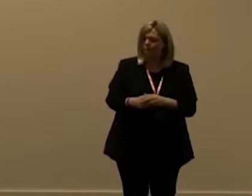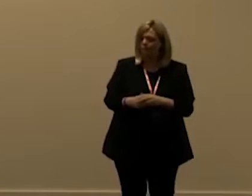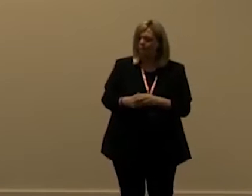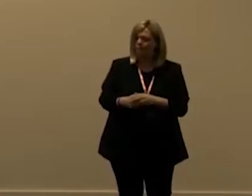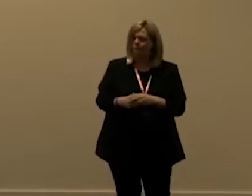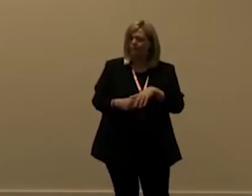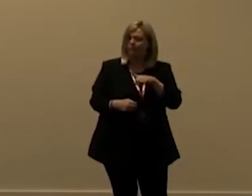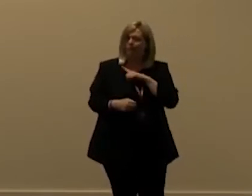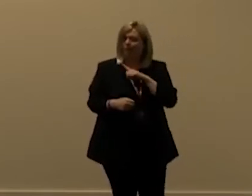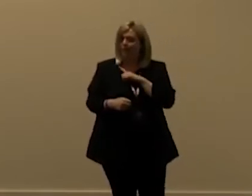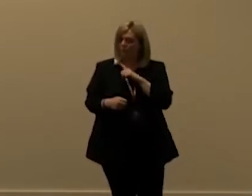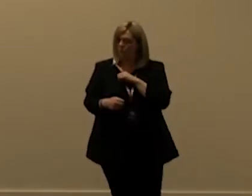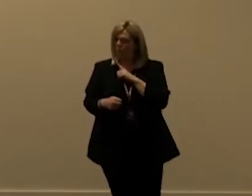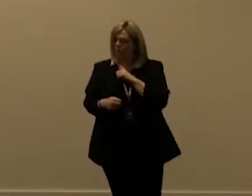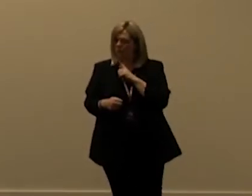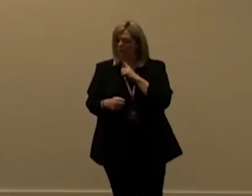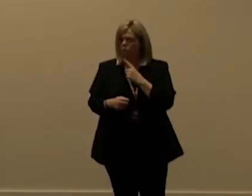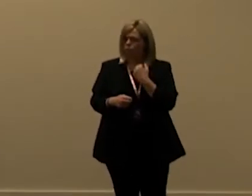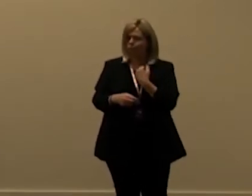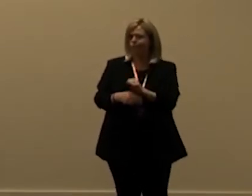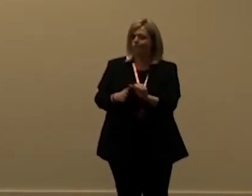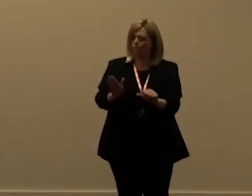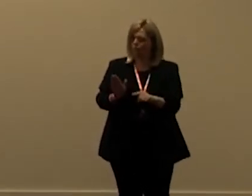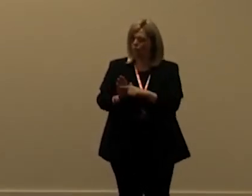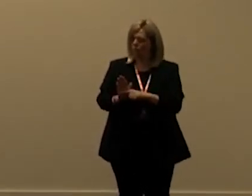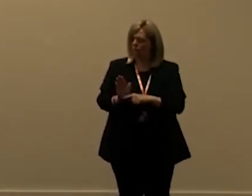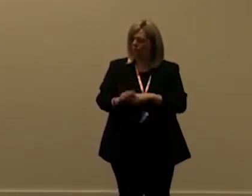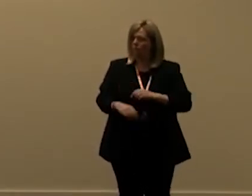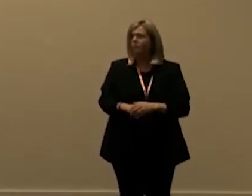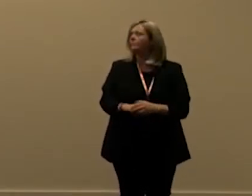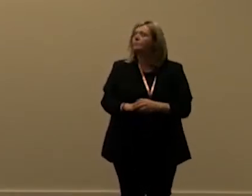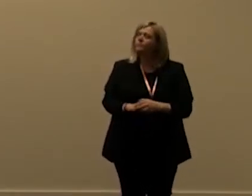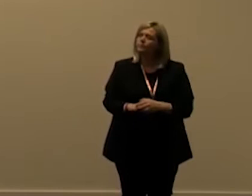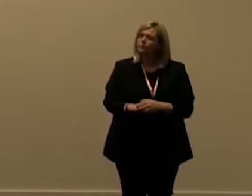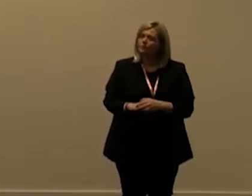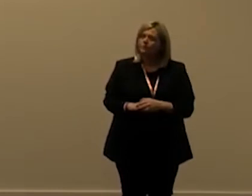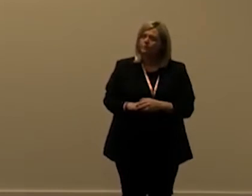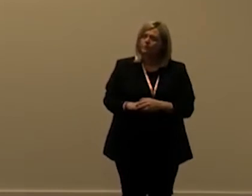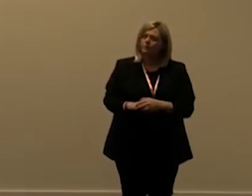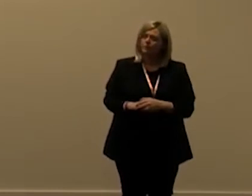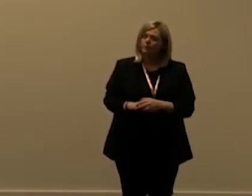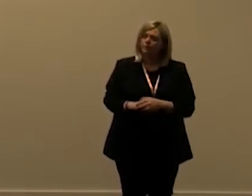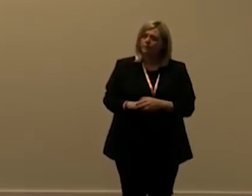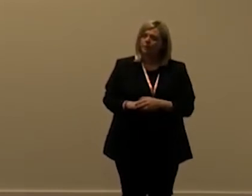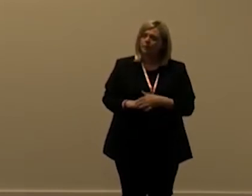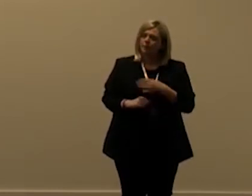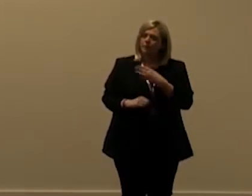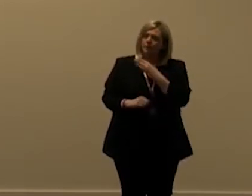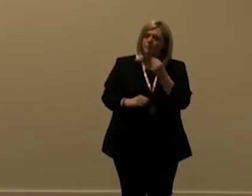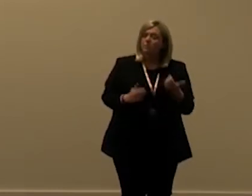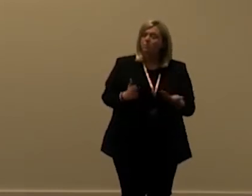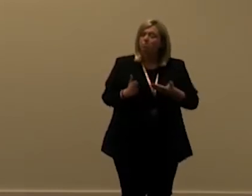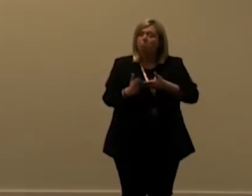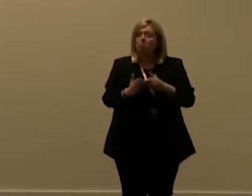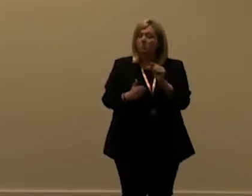point of why they have they've enforced this because they've seen that for that there are some some implementations that are very